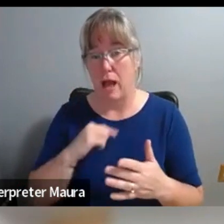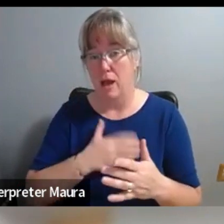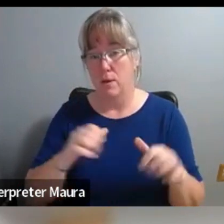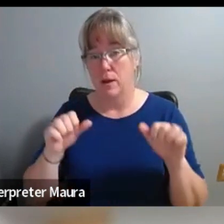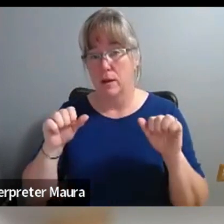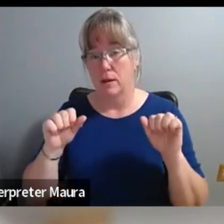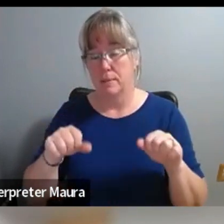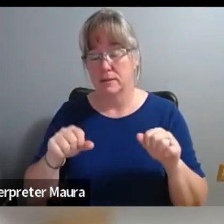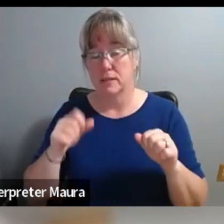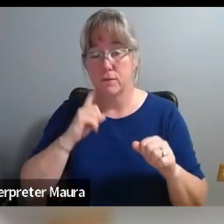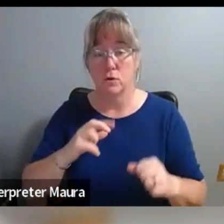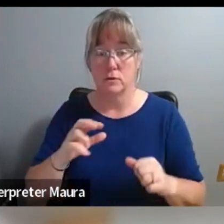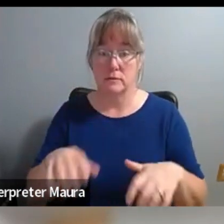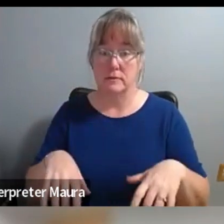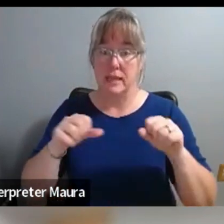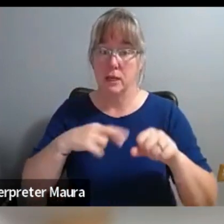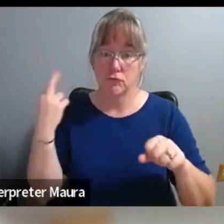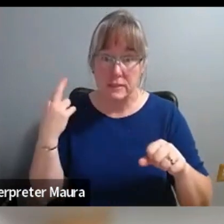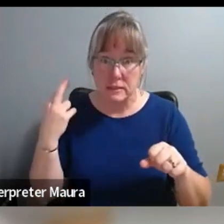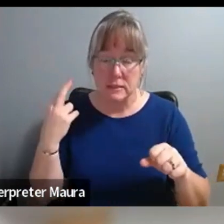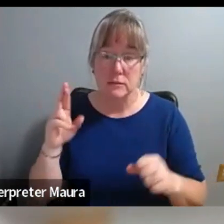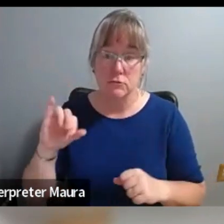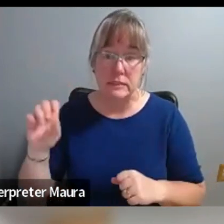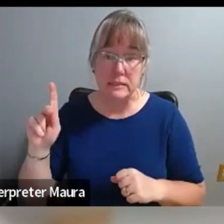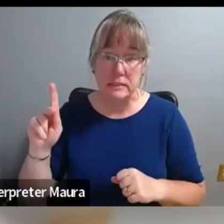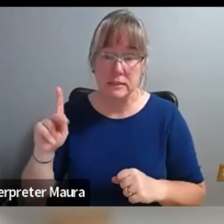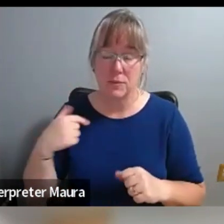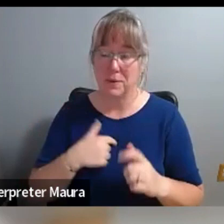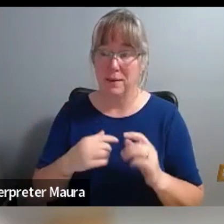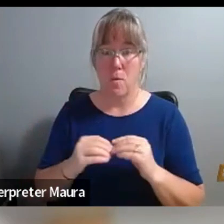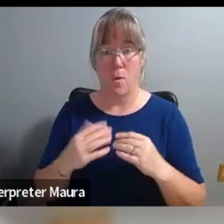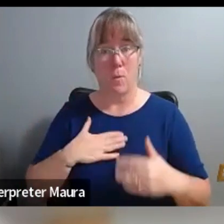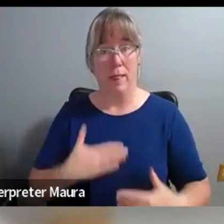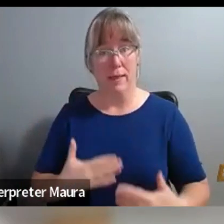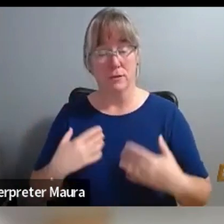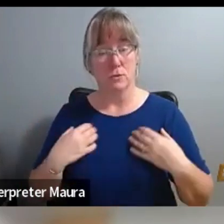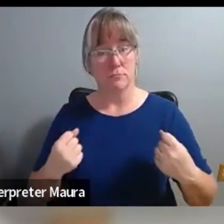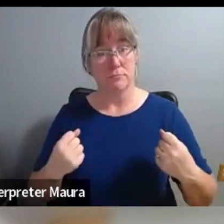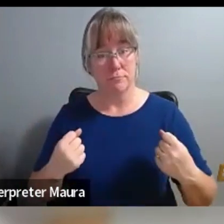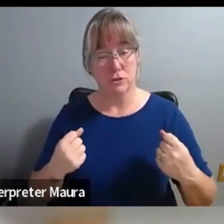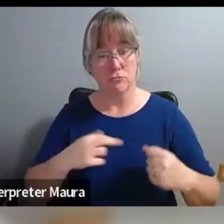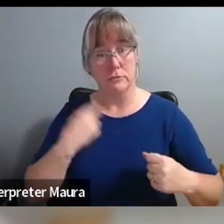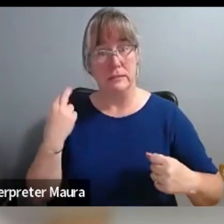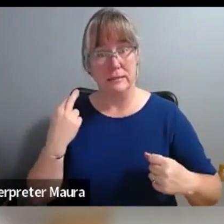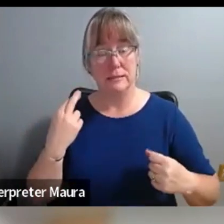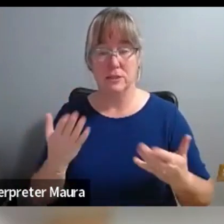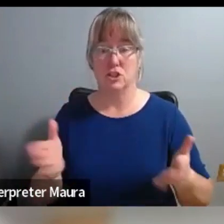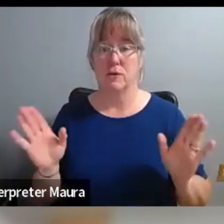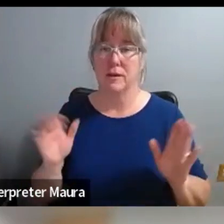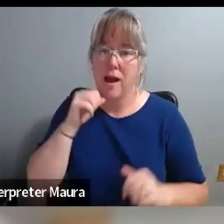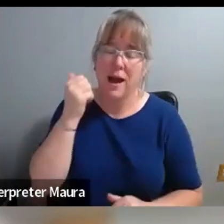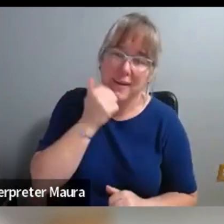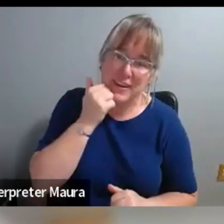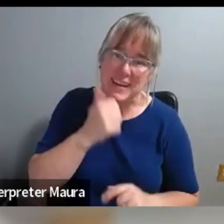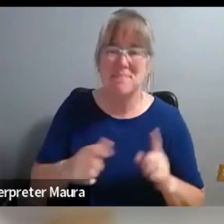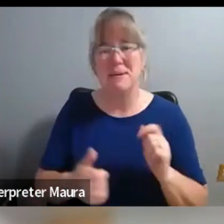risk taking. I think that's sort of, we have more of it. Also, I think on a, on a general basis, not every day, but most